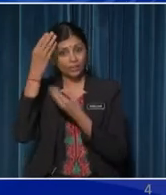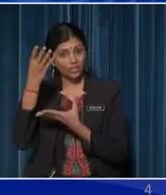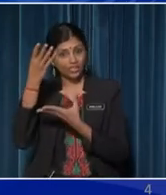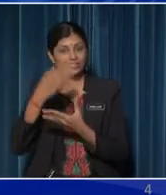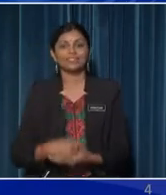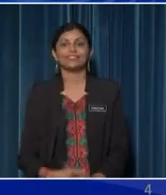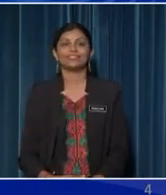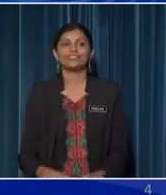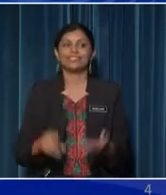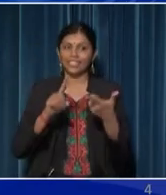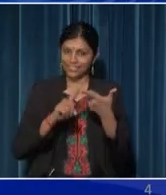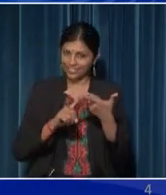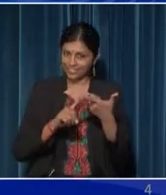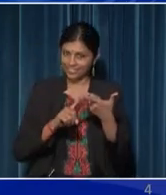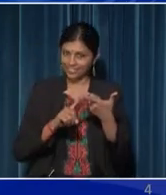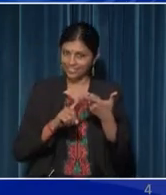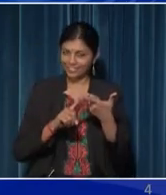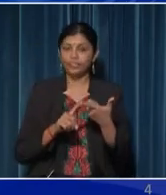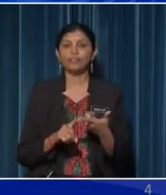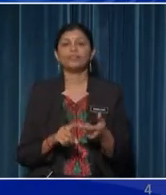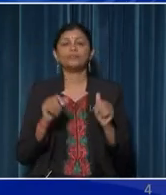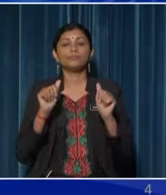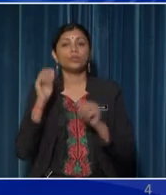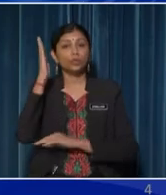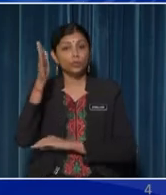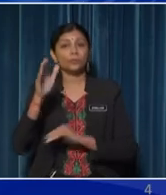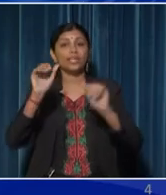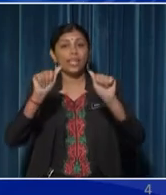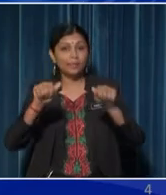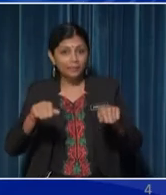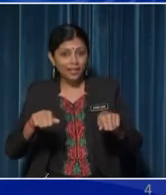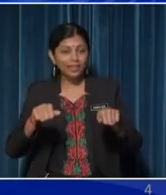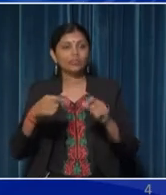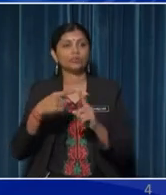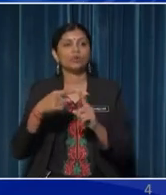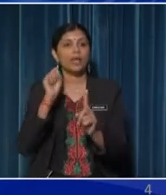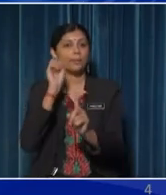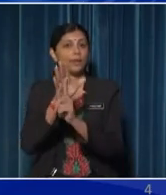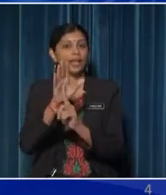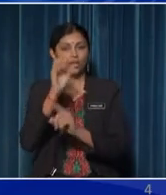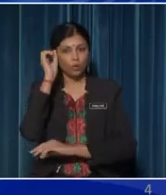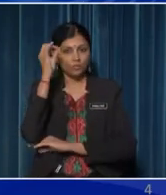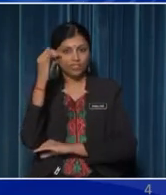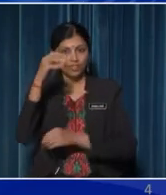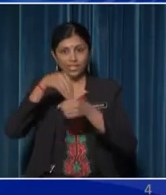secondly, you will be able to apply observing in science